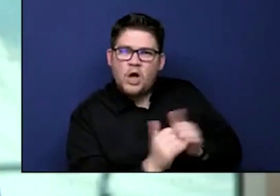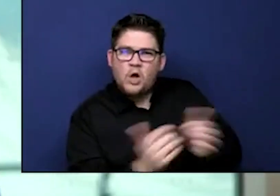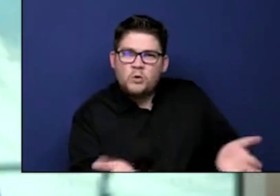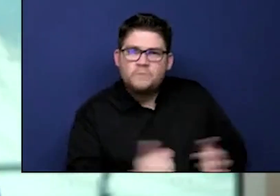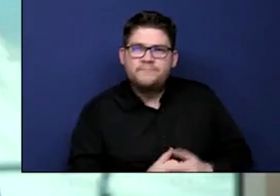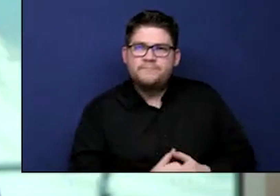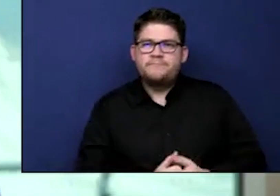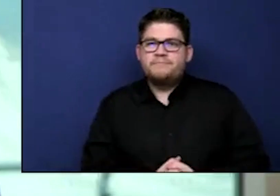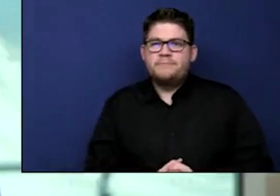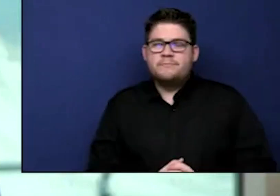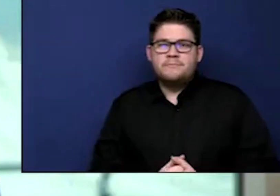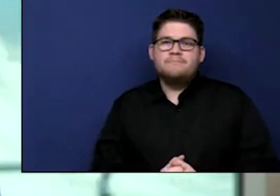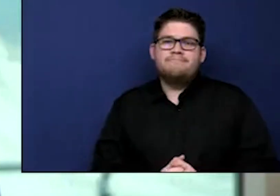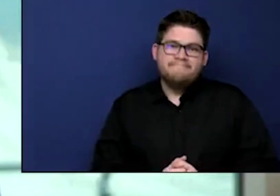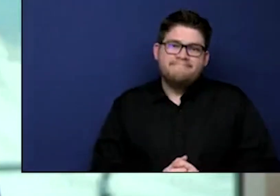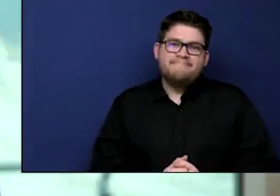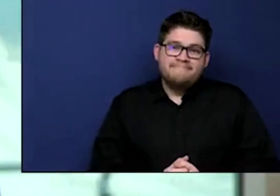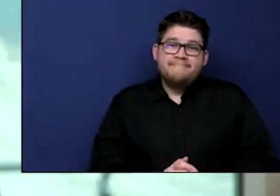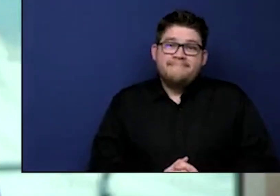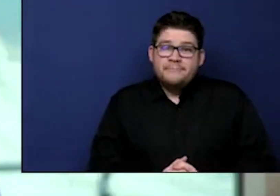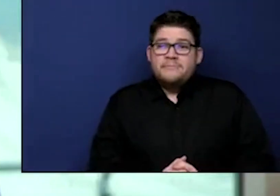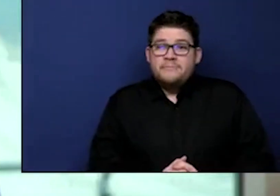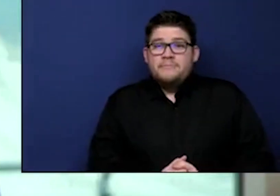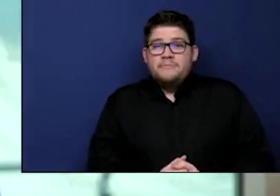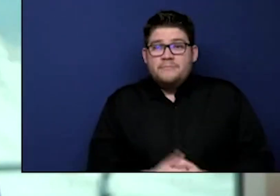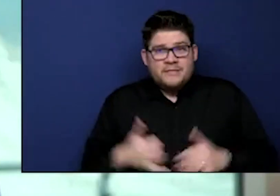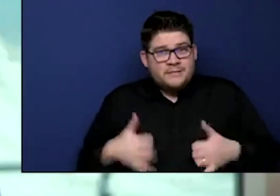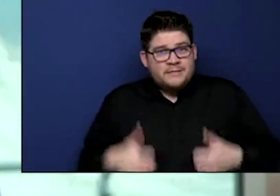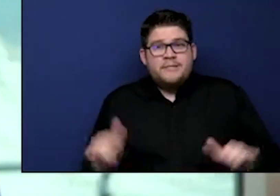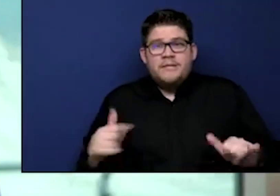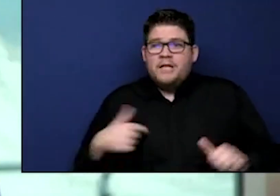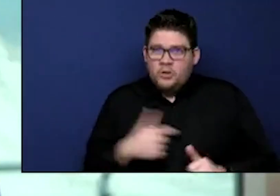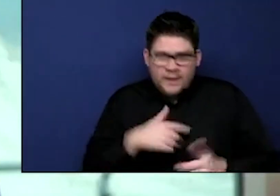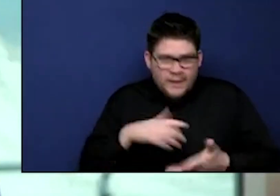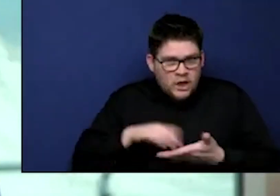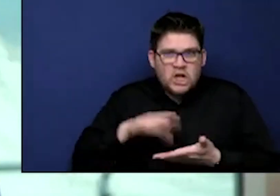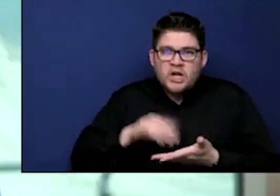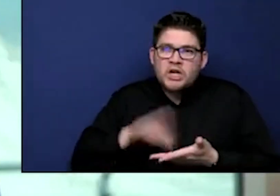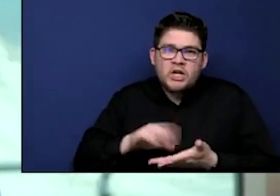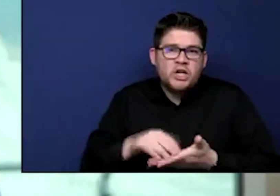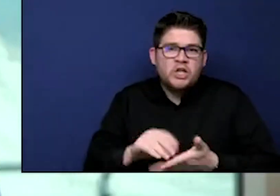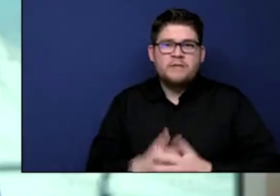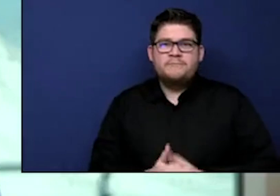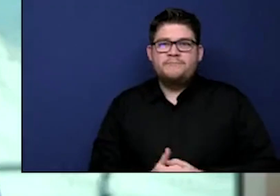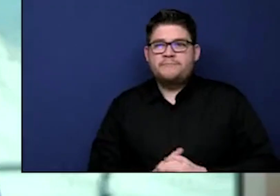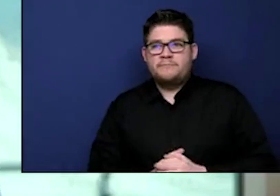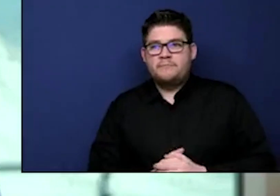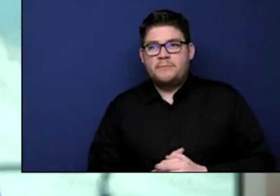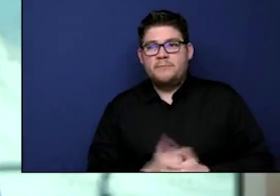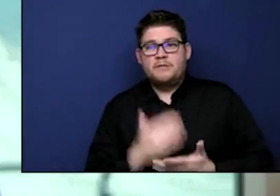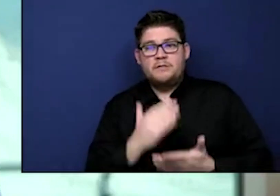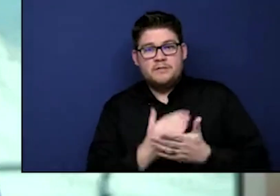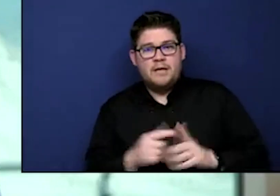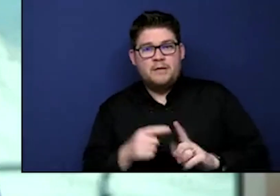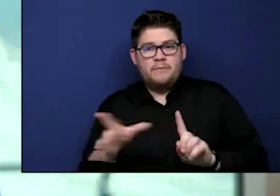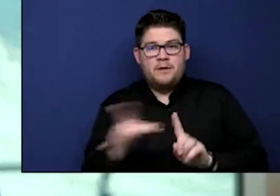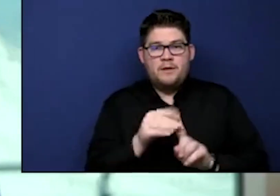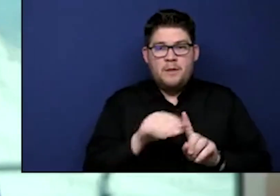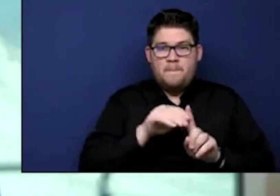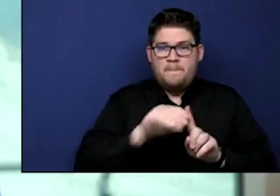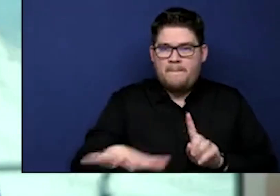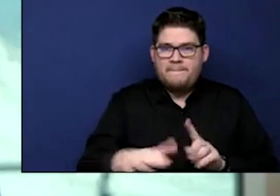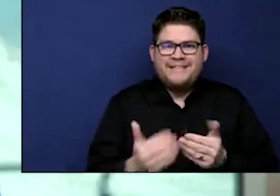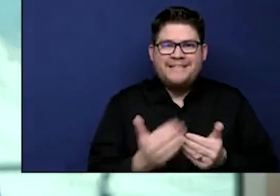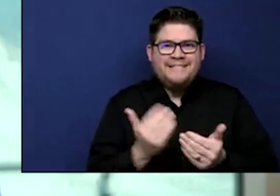is how we adapt, we're learning that, yes, some things transmit more easily. But the same measures that we